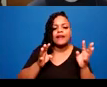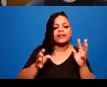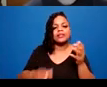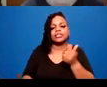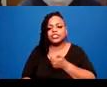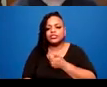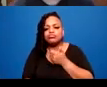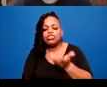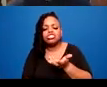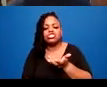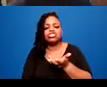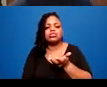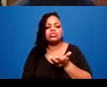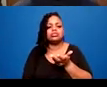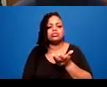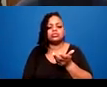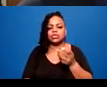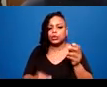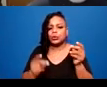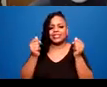adapt to a lot of new changes.